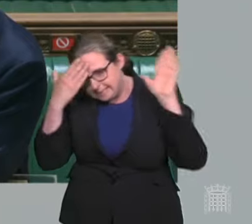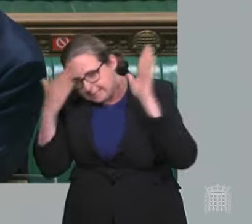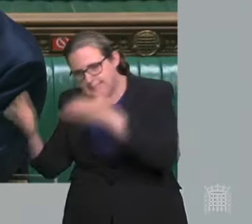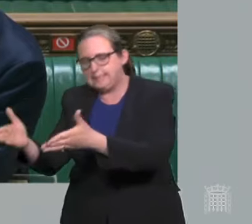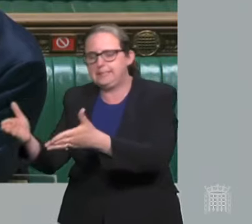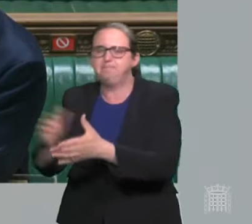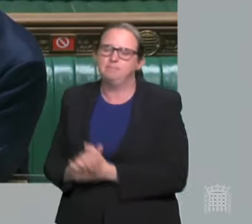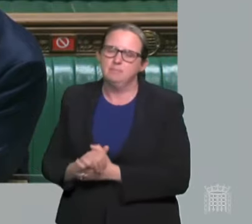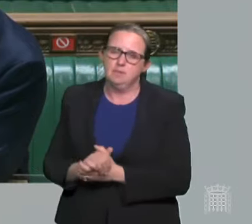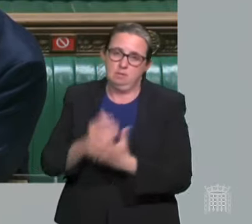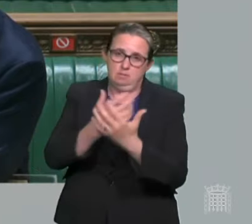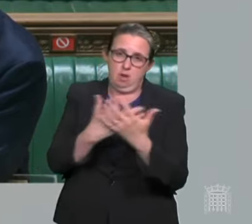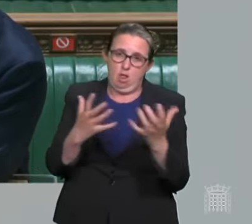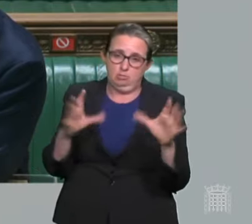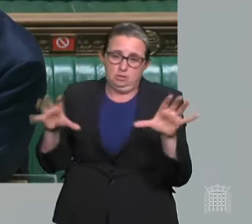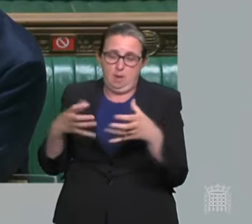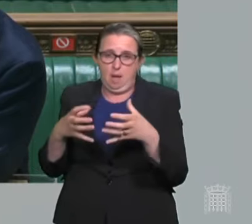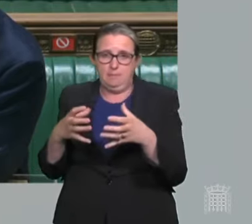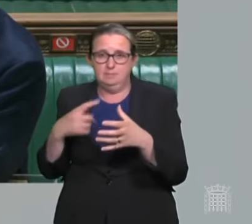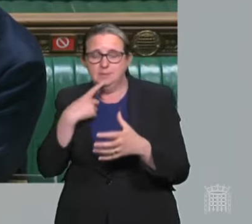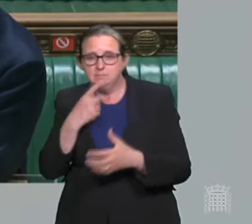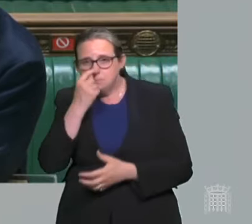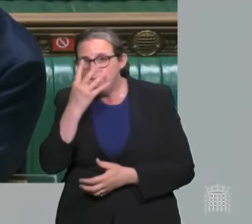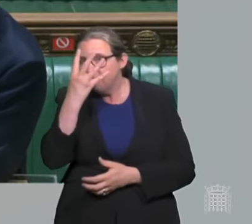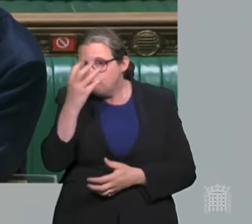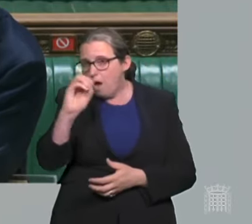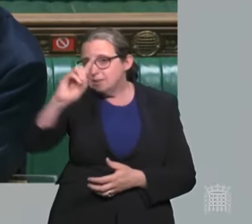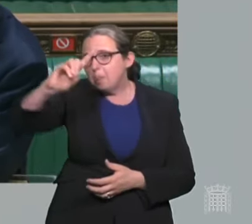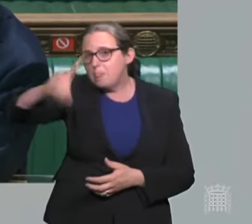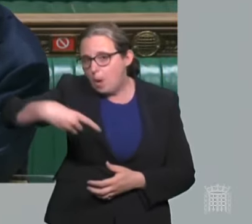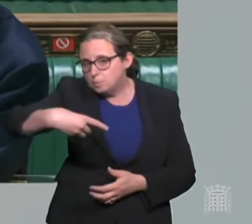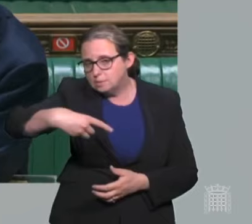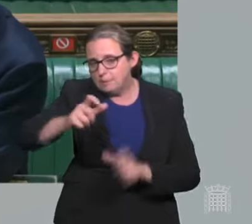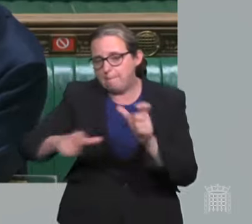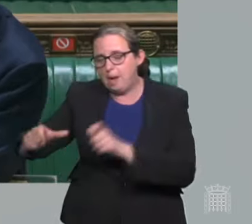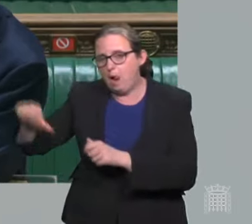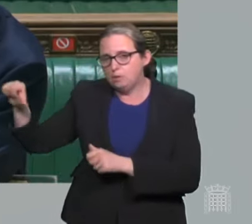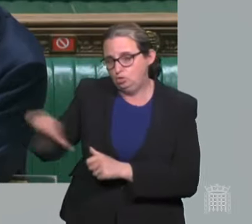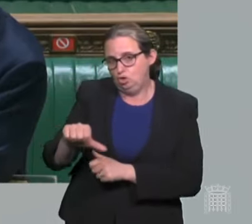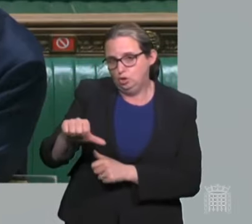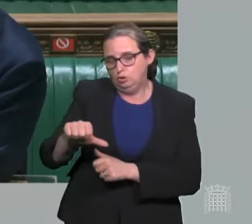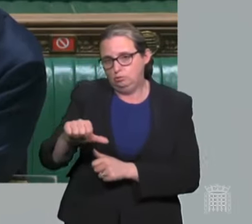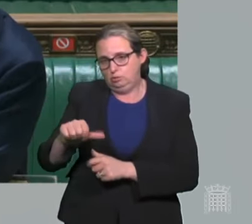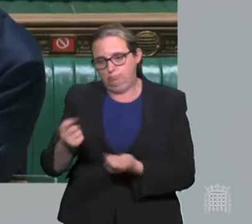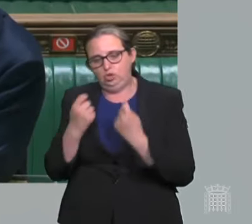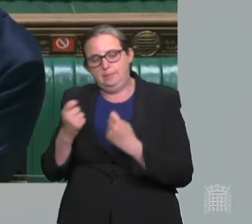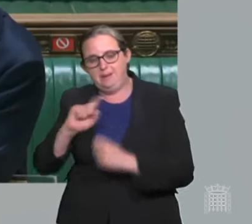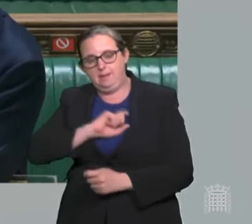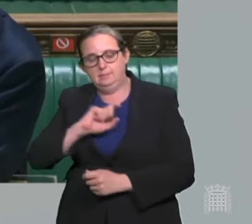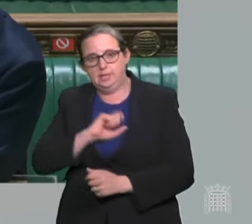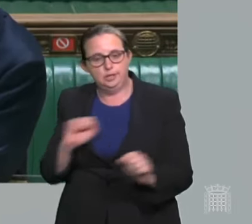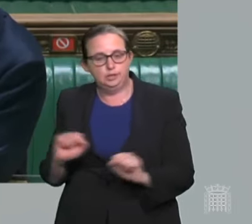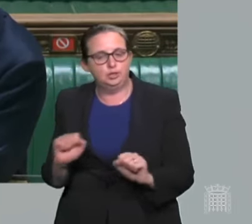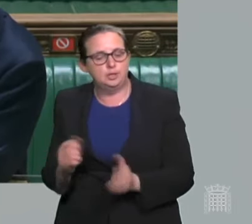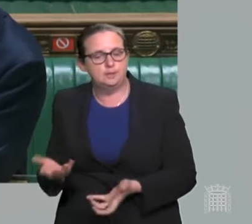departmental officials think there's at least some 40,000 people that in a normal year would have come forward for cancer referrals that did not come